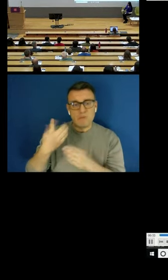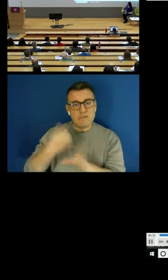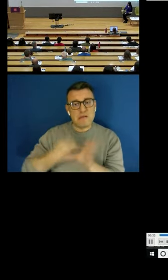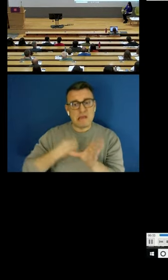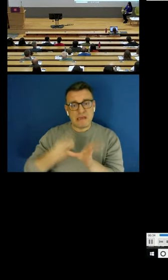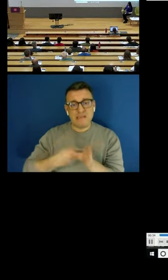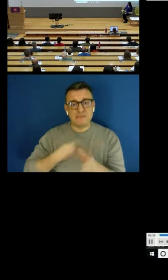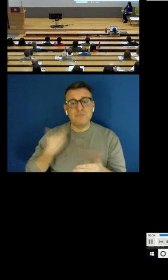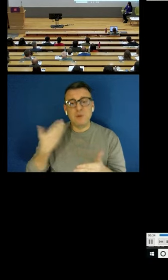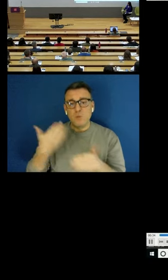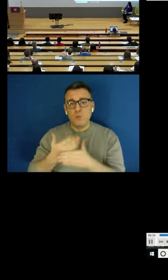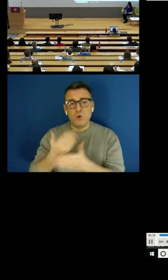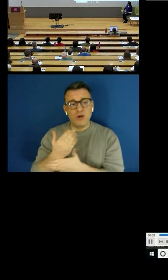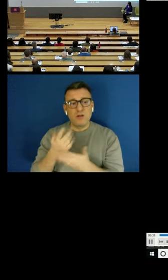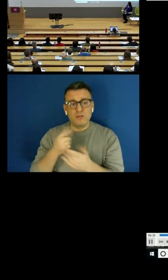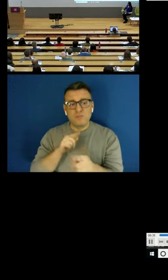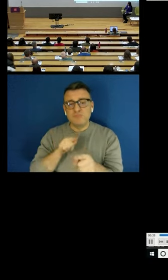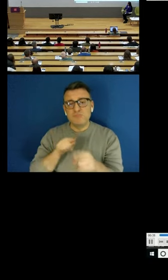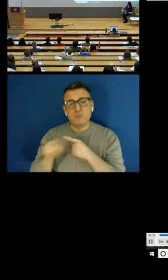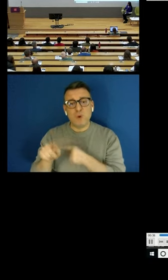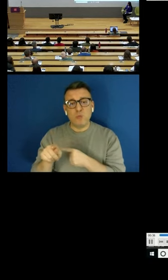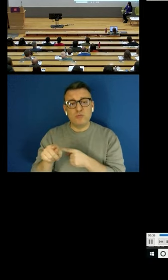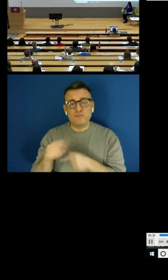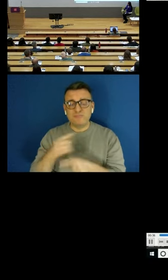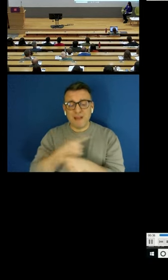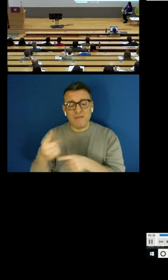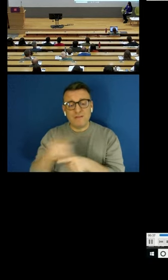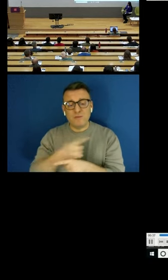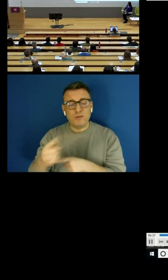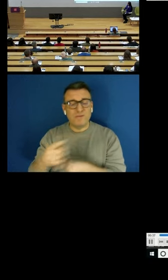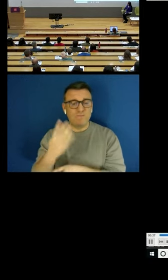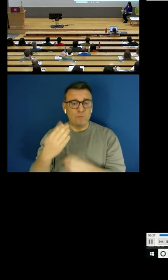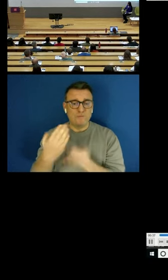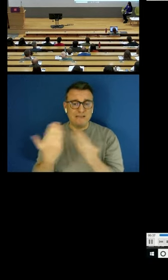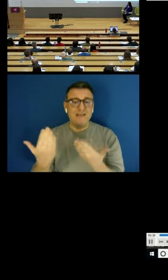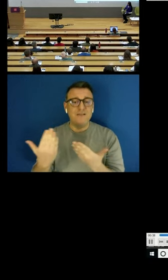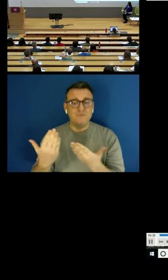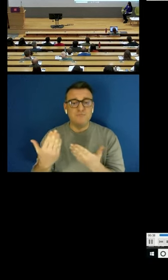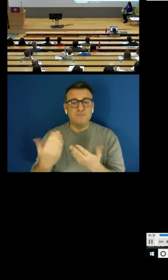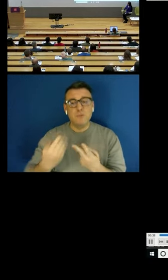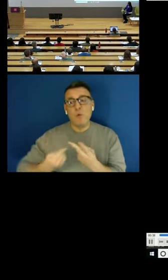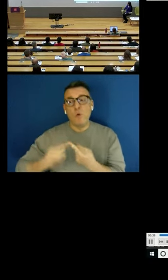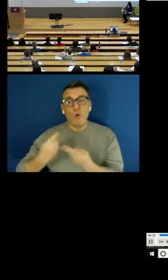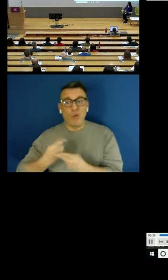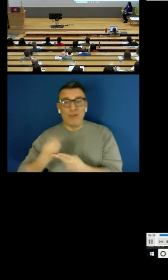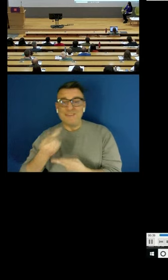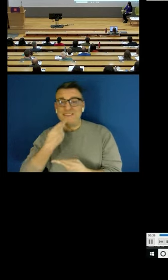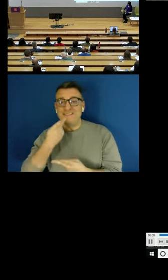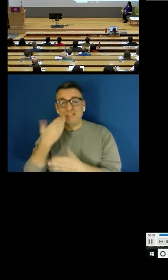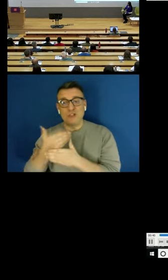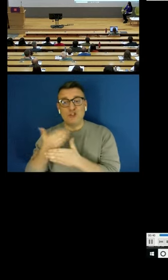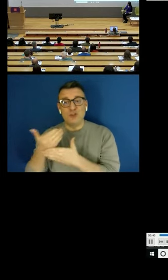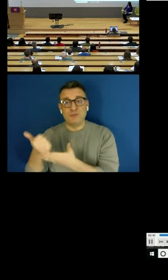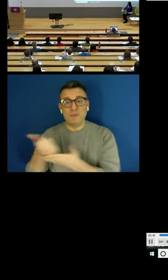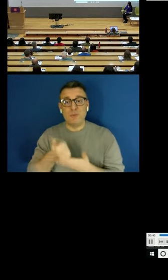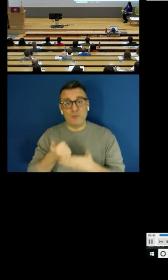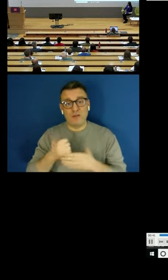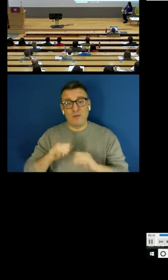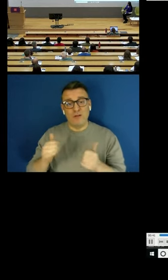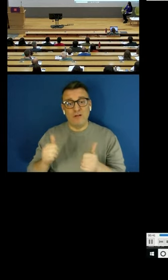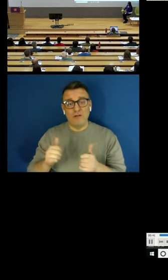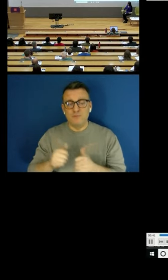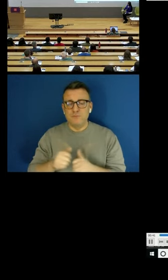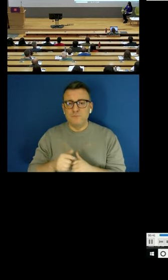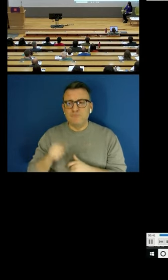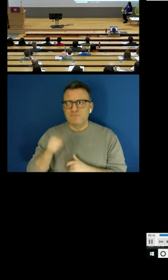roughly four days and I have other jobs to support myself. On a Saturday busy day